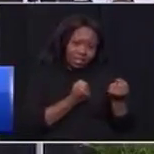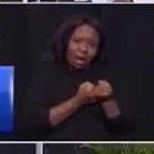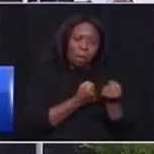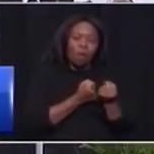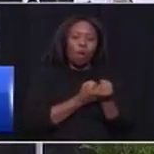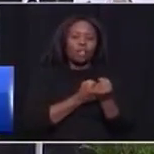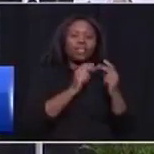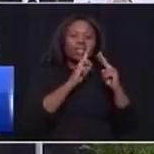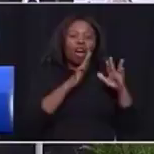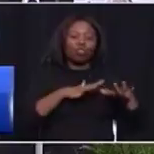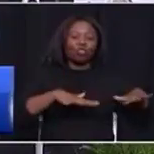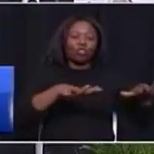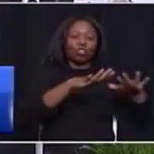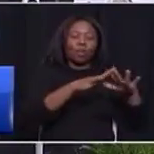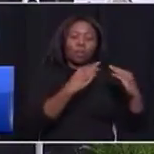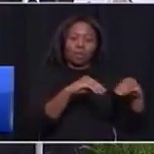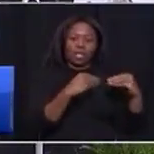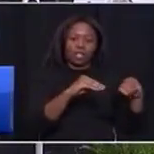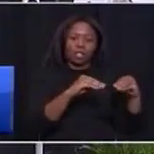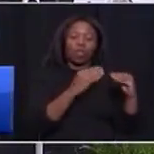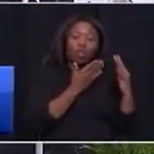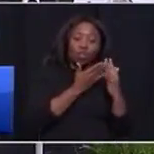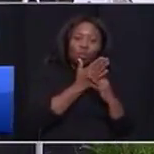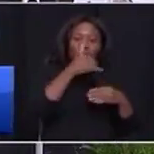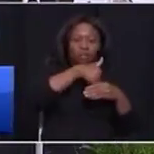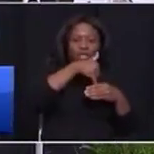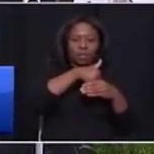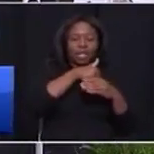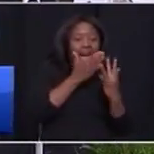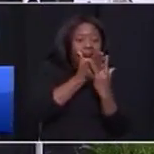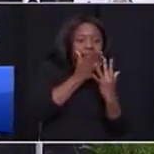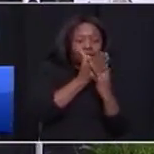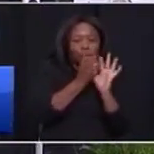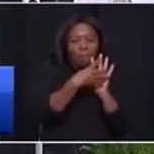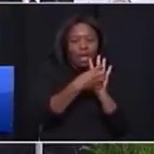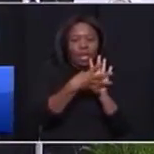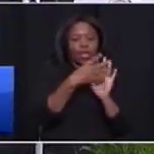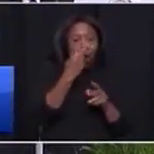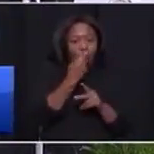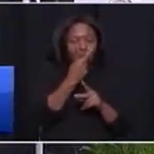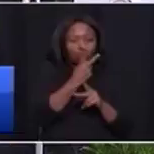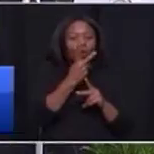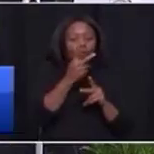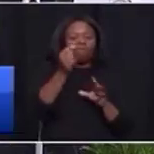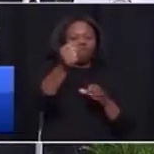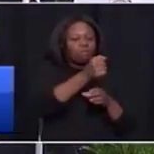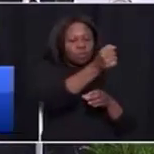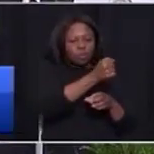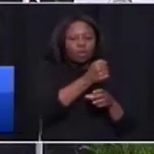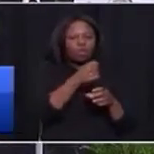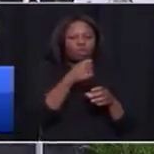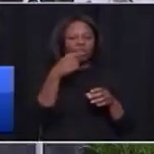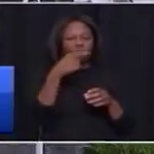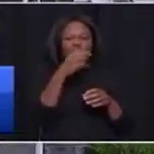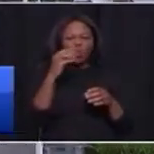infrastructure investment, access to markets, as well as procuring goods and services